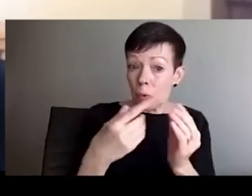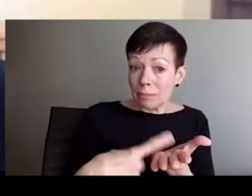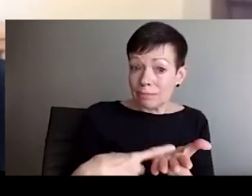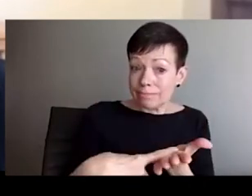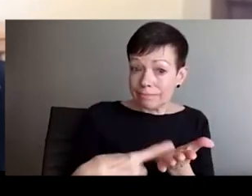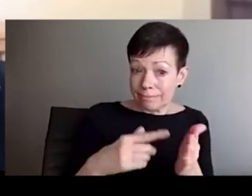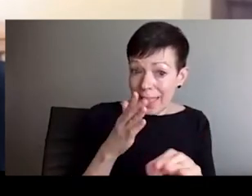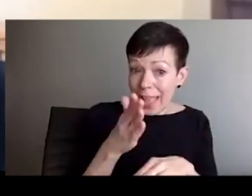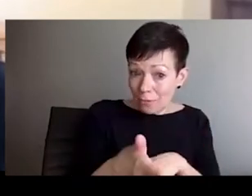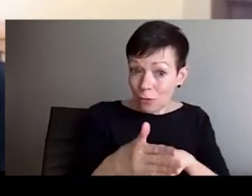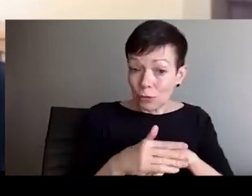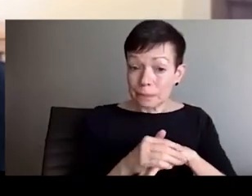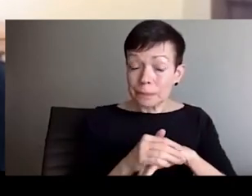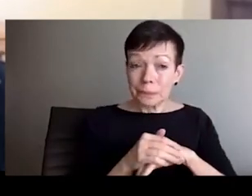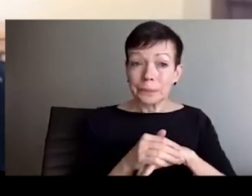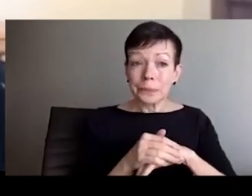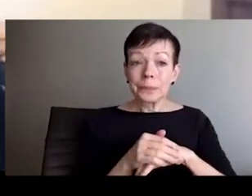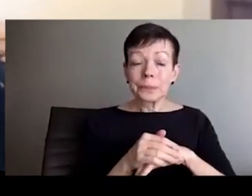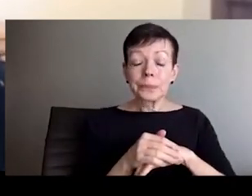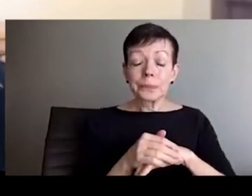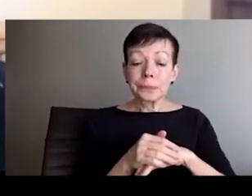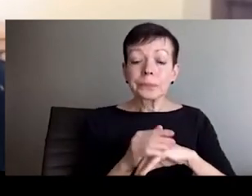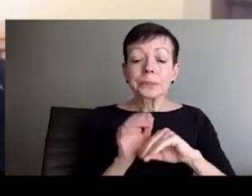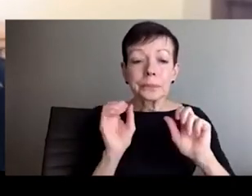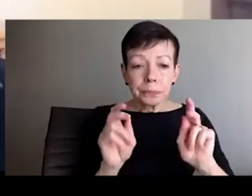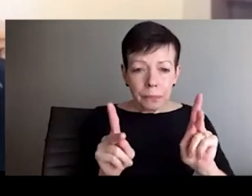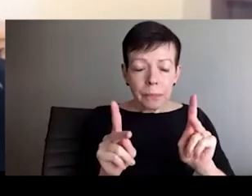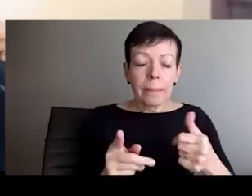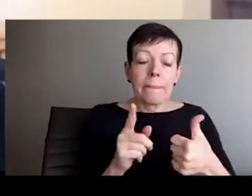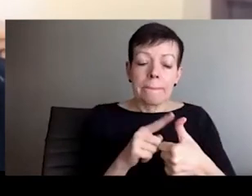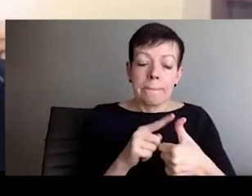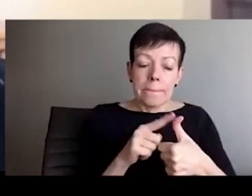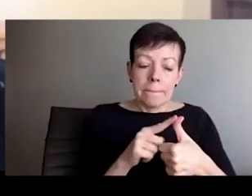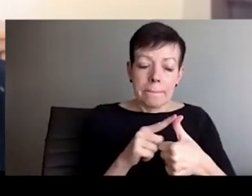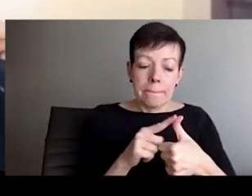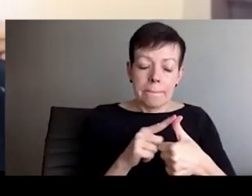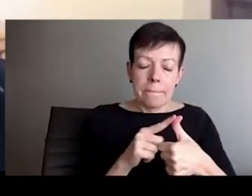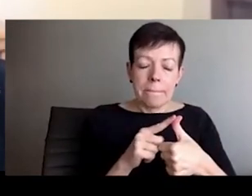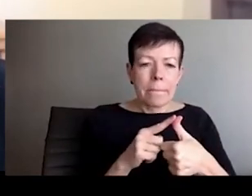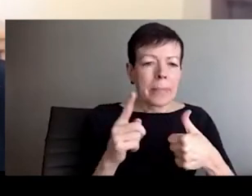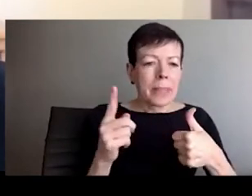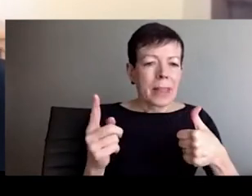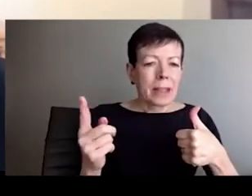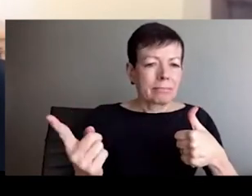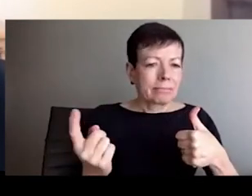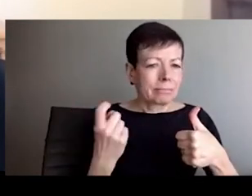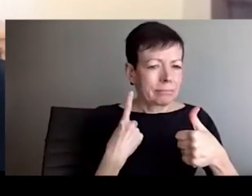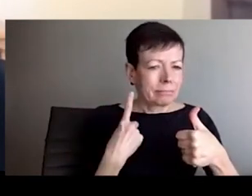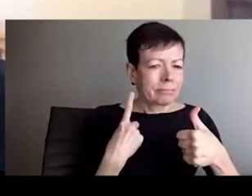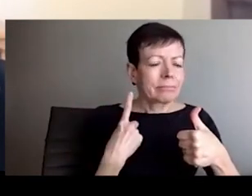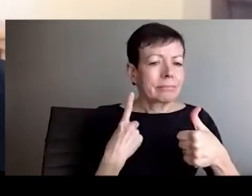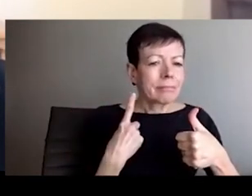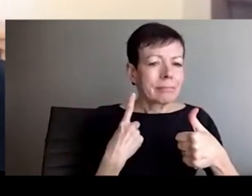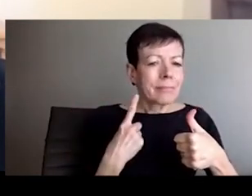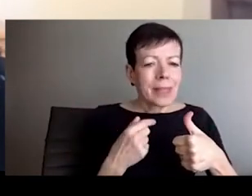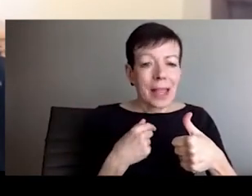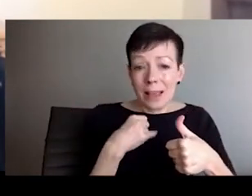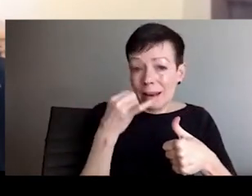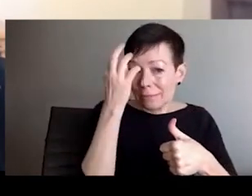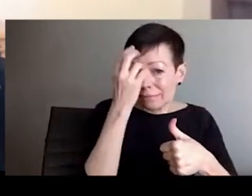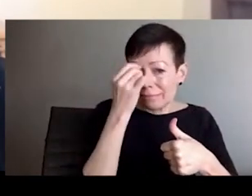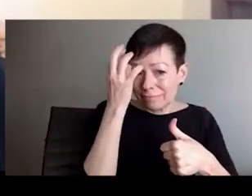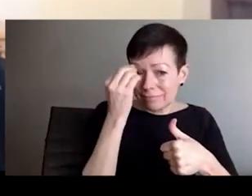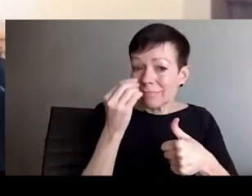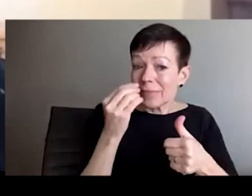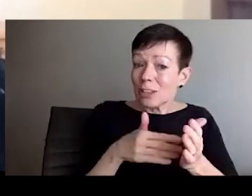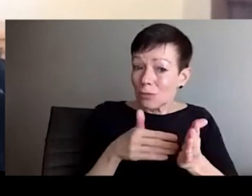say, I'm keeping an eye on the time. I only have 10 minutes now, probably down to eight. And this is a very complex subject. And so I'm going to address